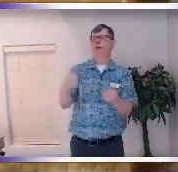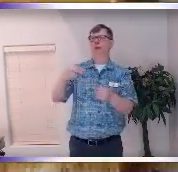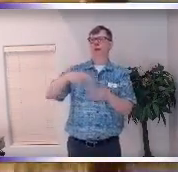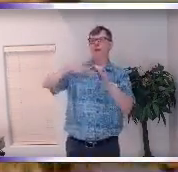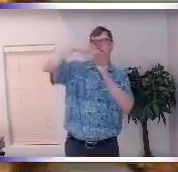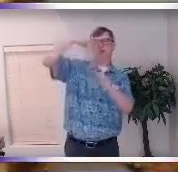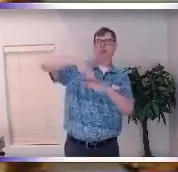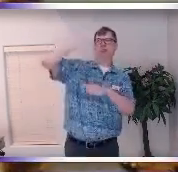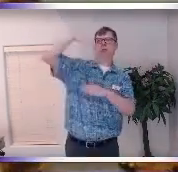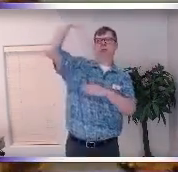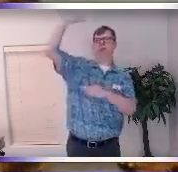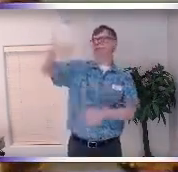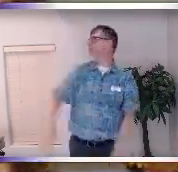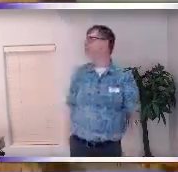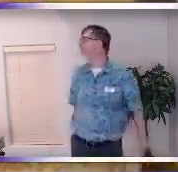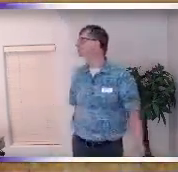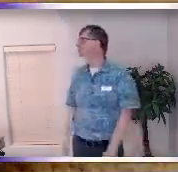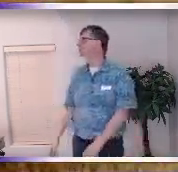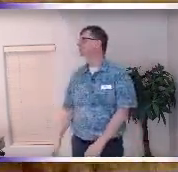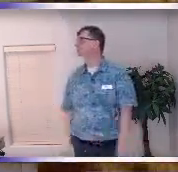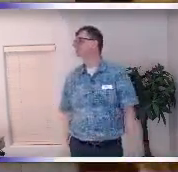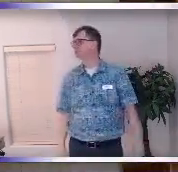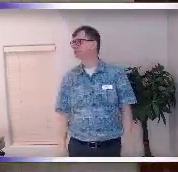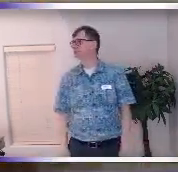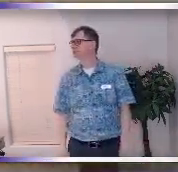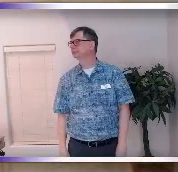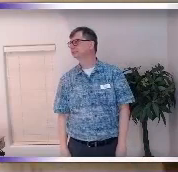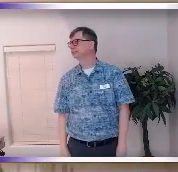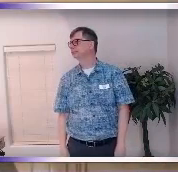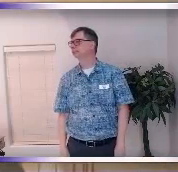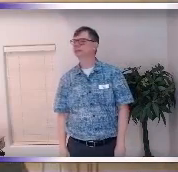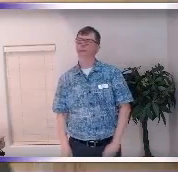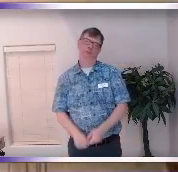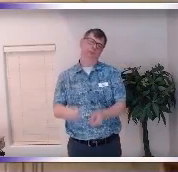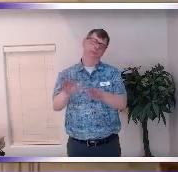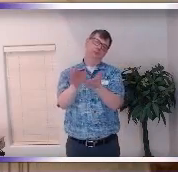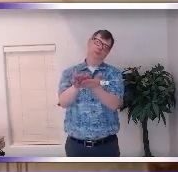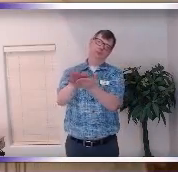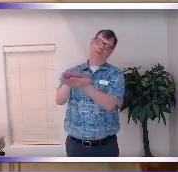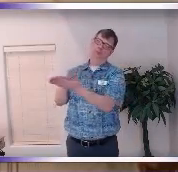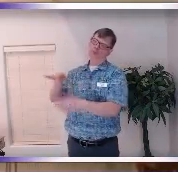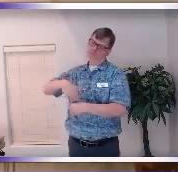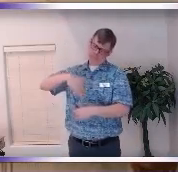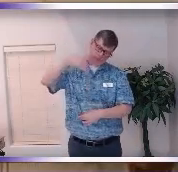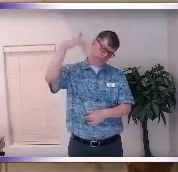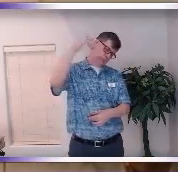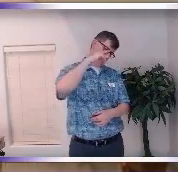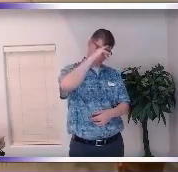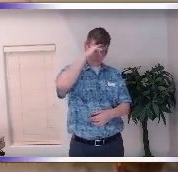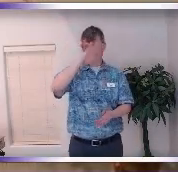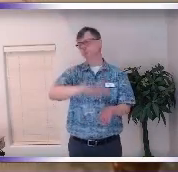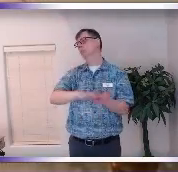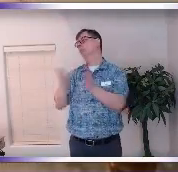so speaking of a ladder my teacher Reby beloved soul Reby who's gone to the greater yet